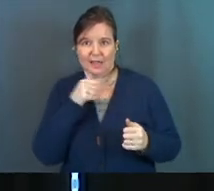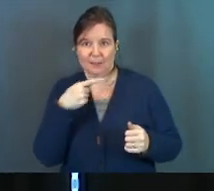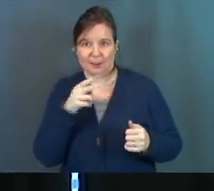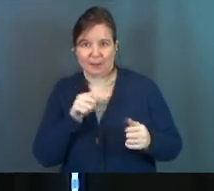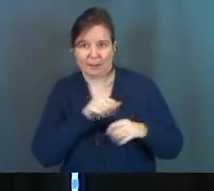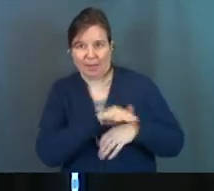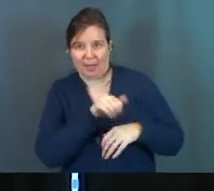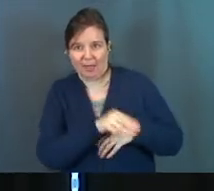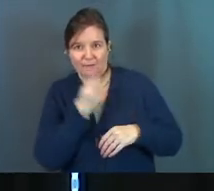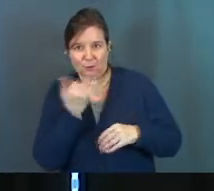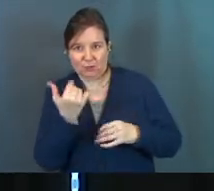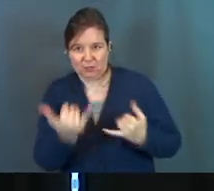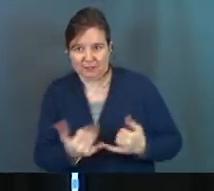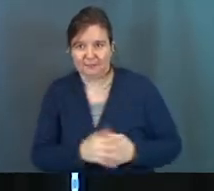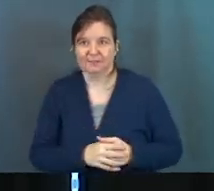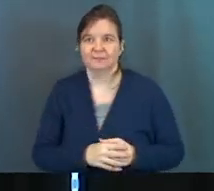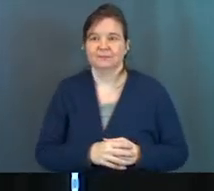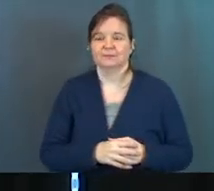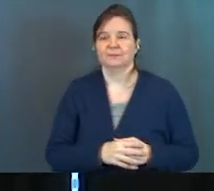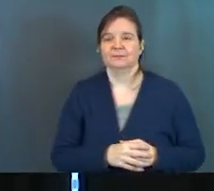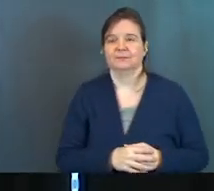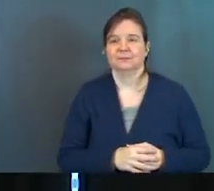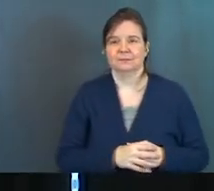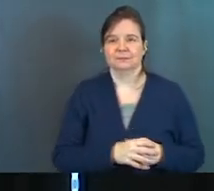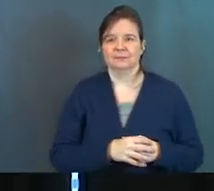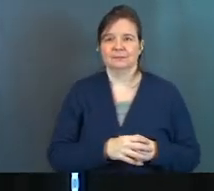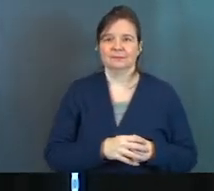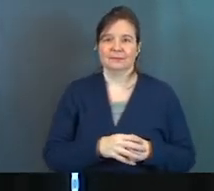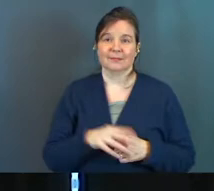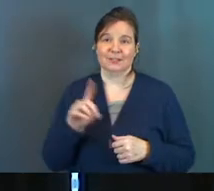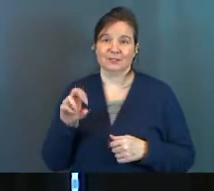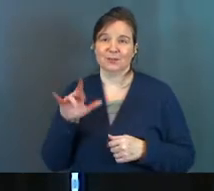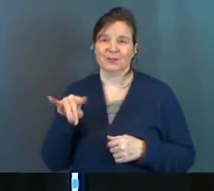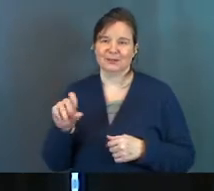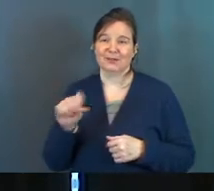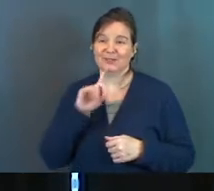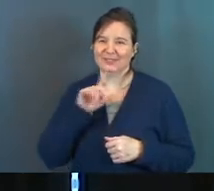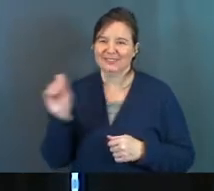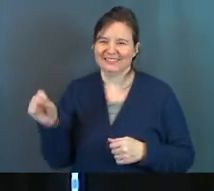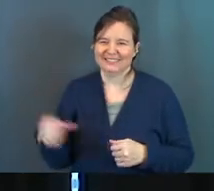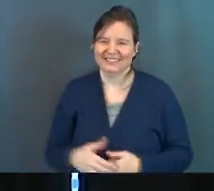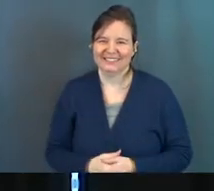priming food to her as we speak. Yeah, Doritos for sure.